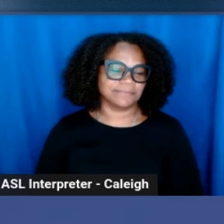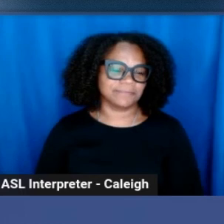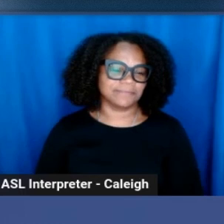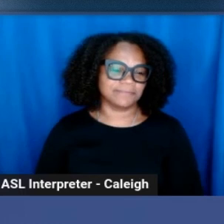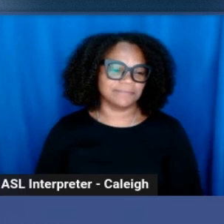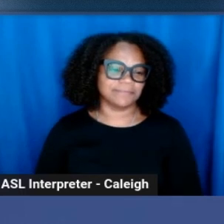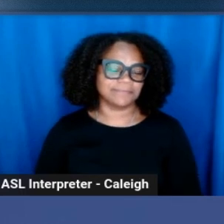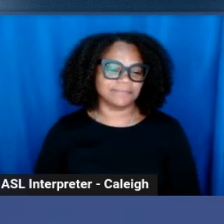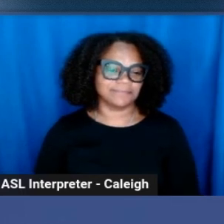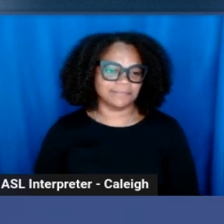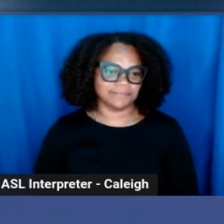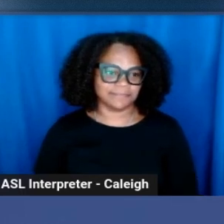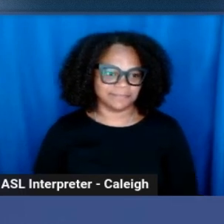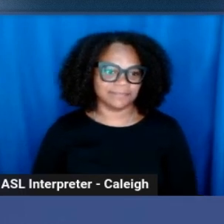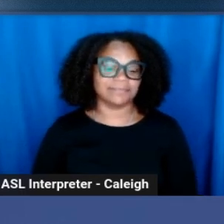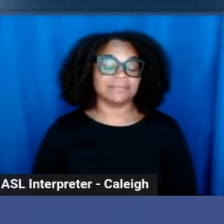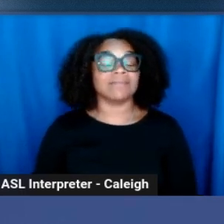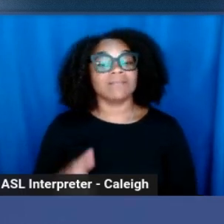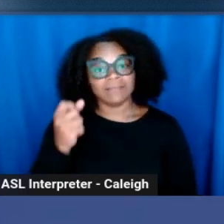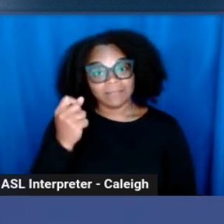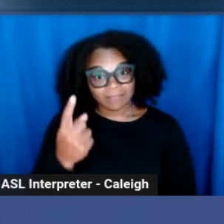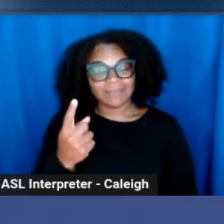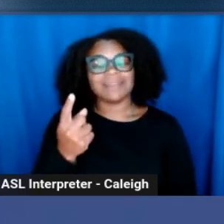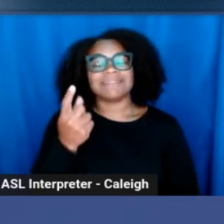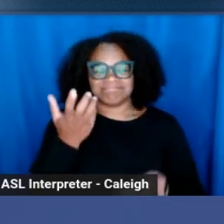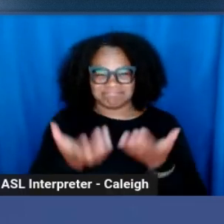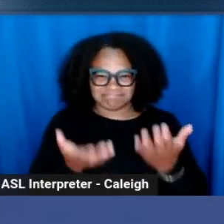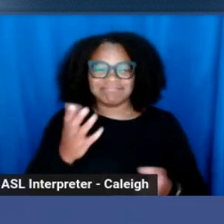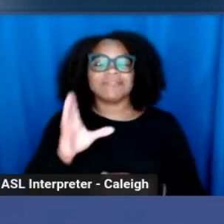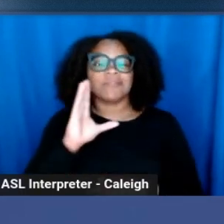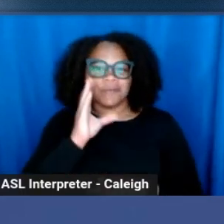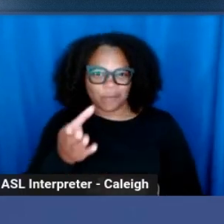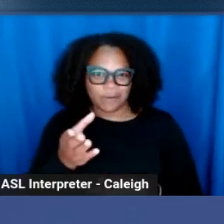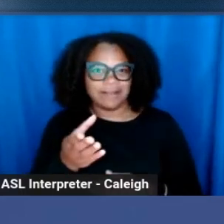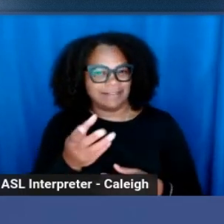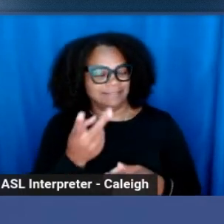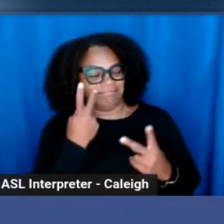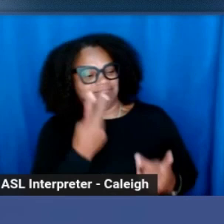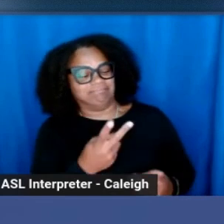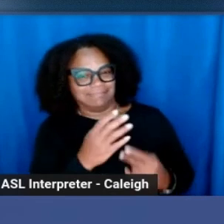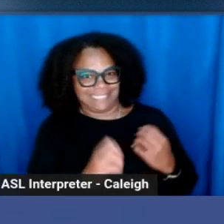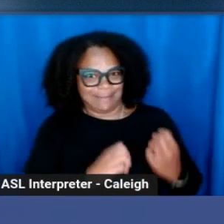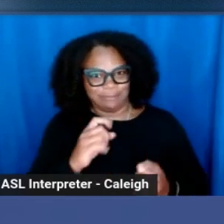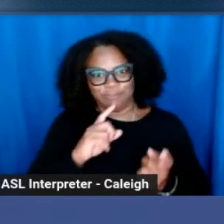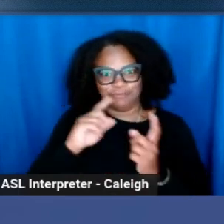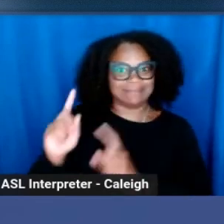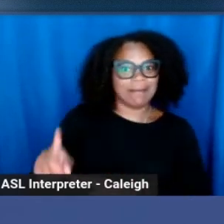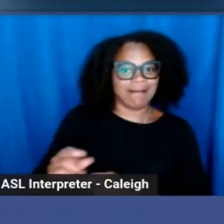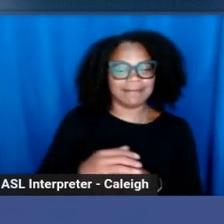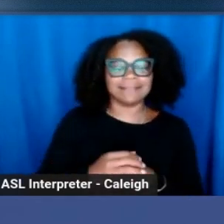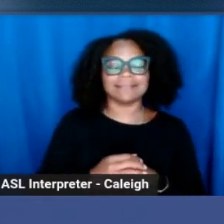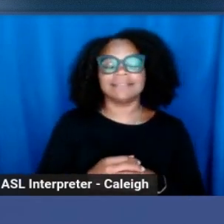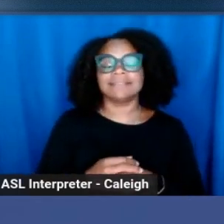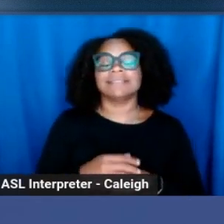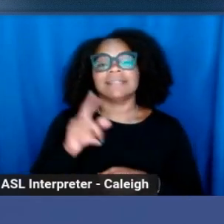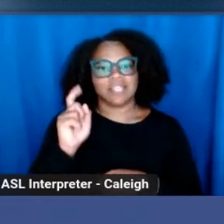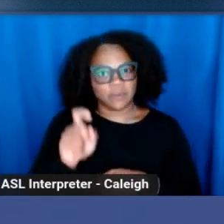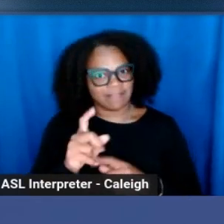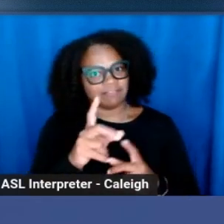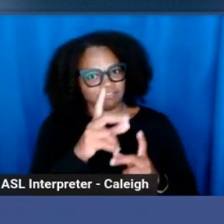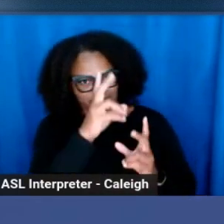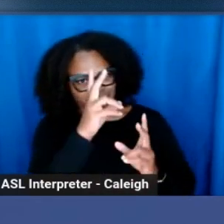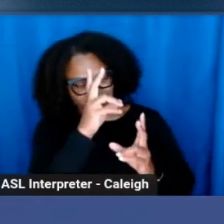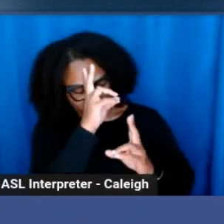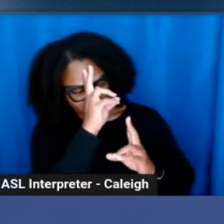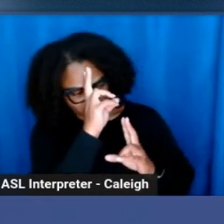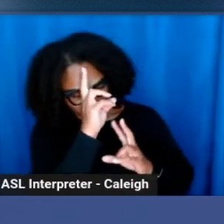Now, you will most likely get emotional responses and you have to acknowledge those